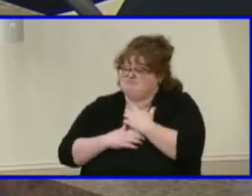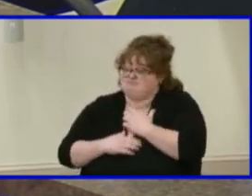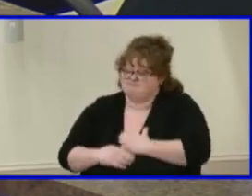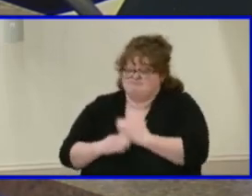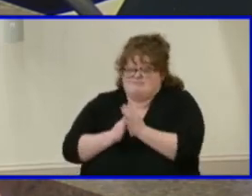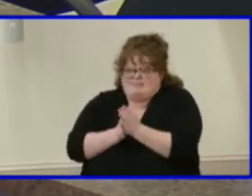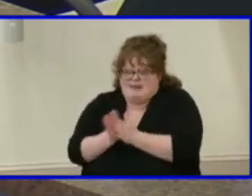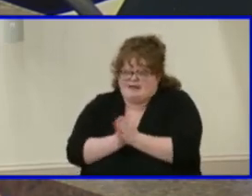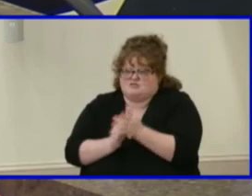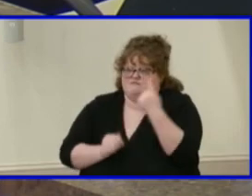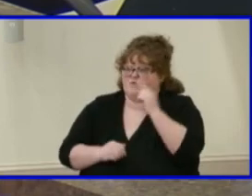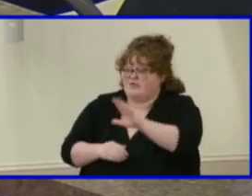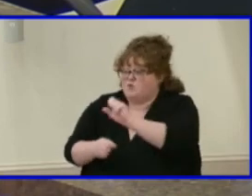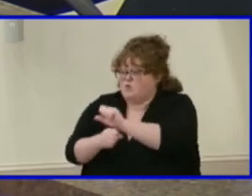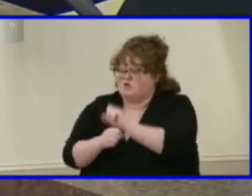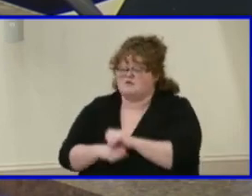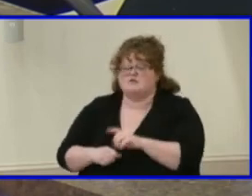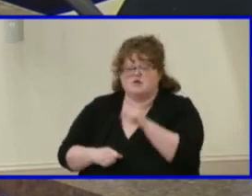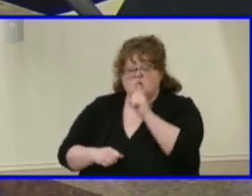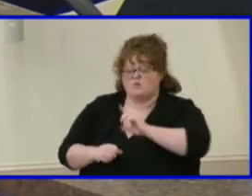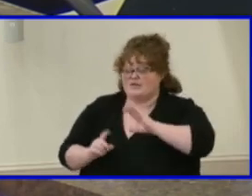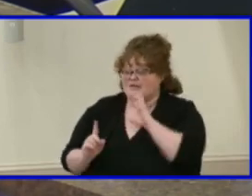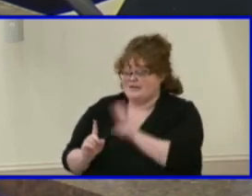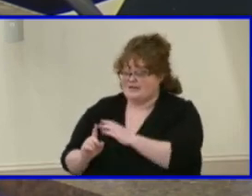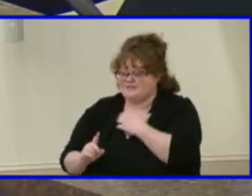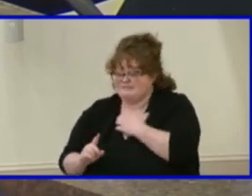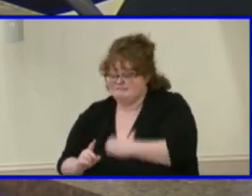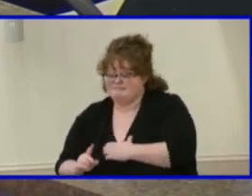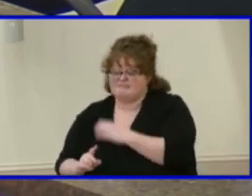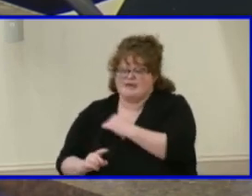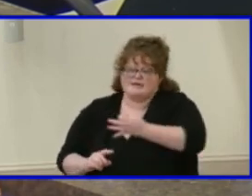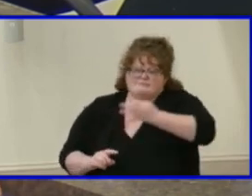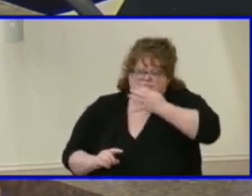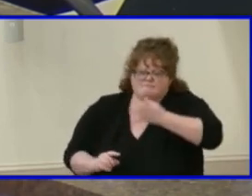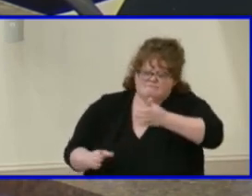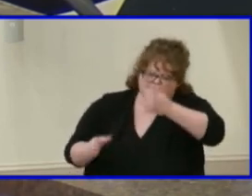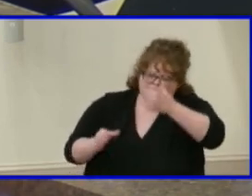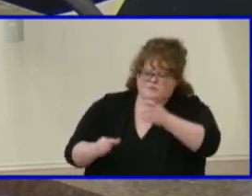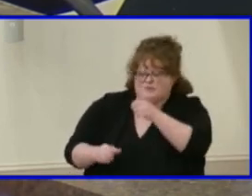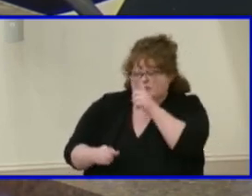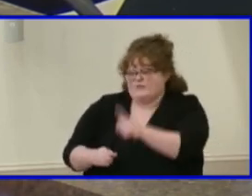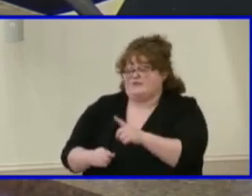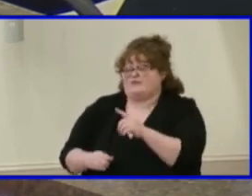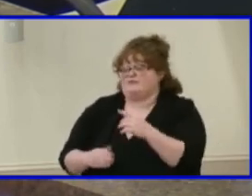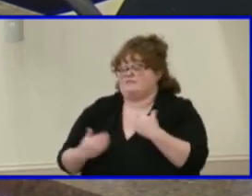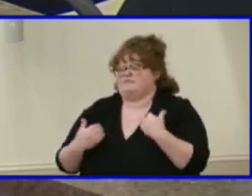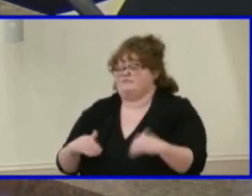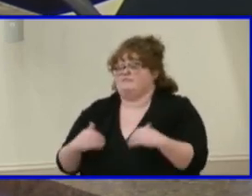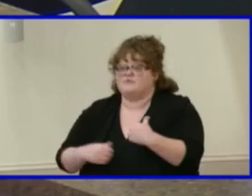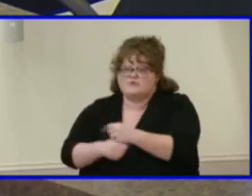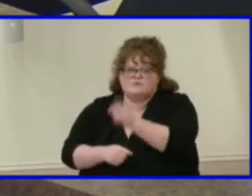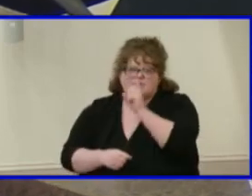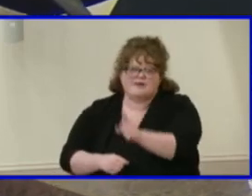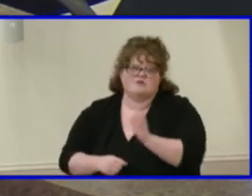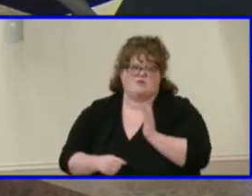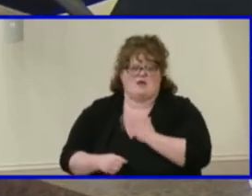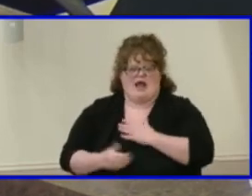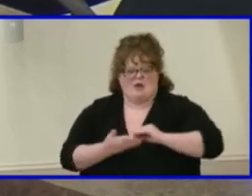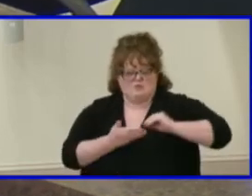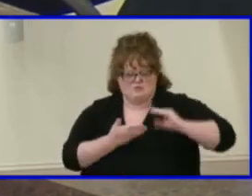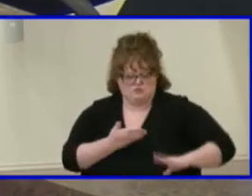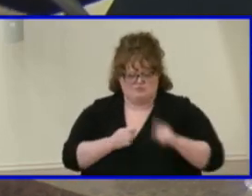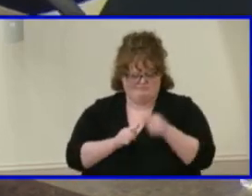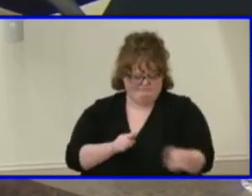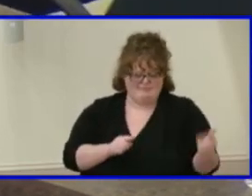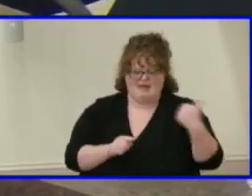Chris's passion coupled with his expertise and care has made sure that Henrico County students have